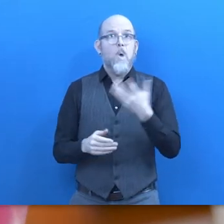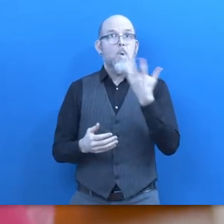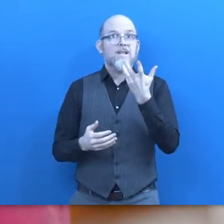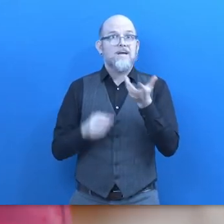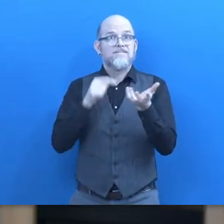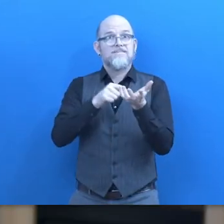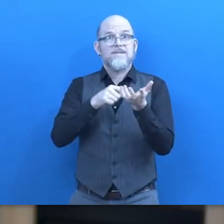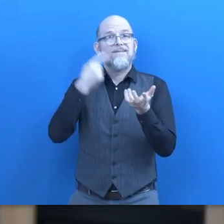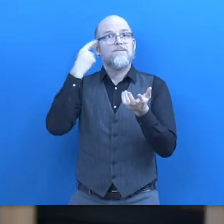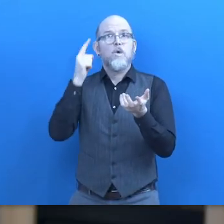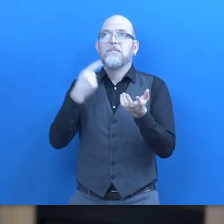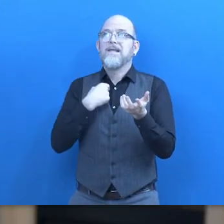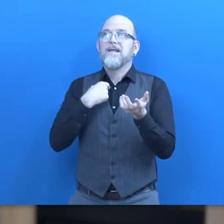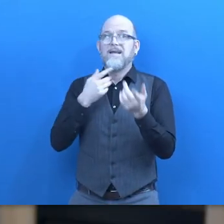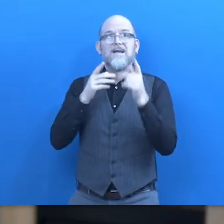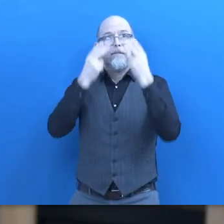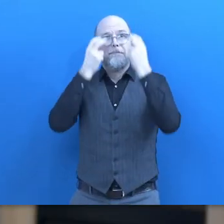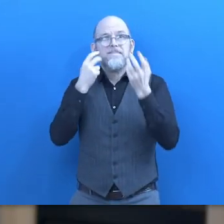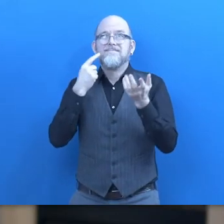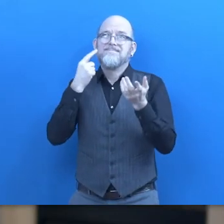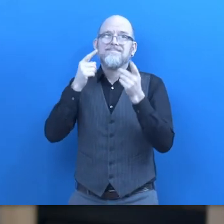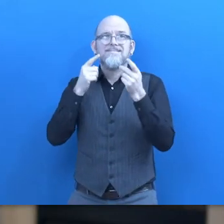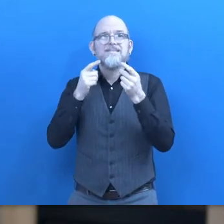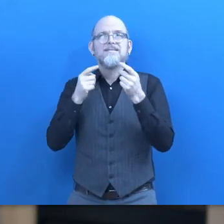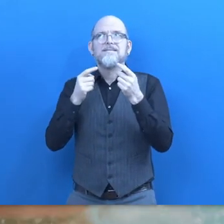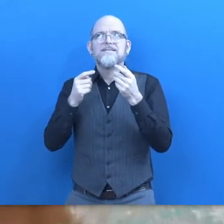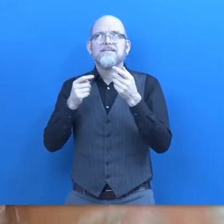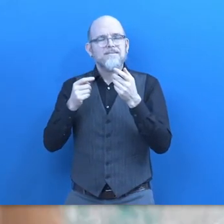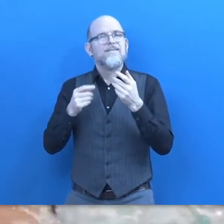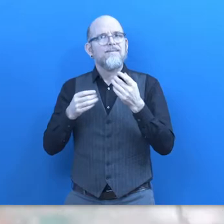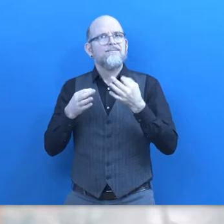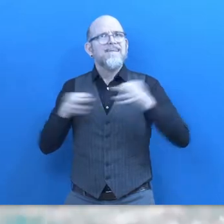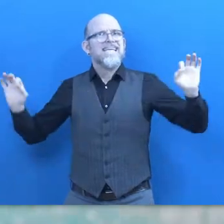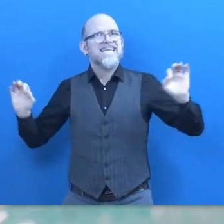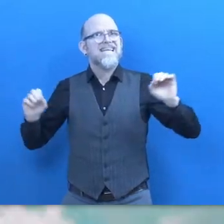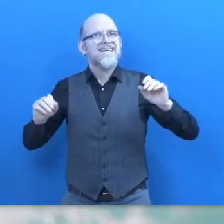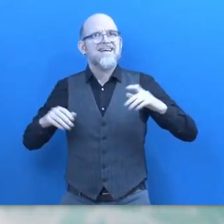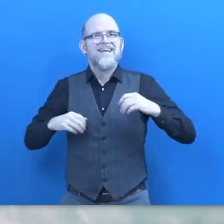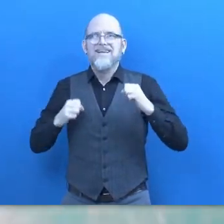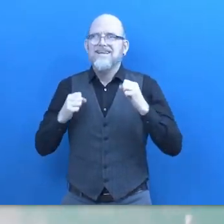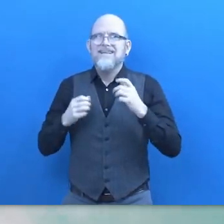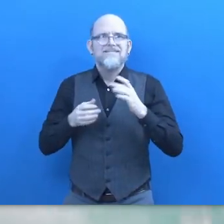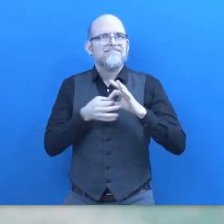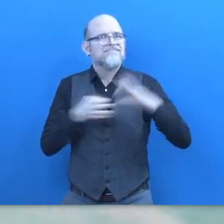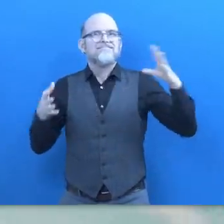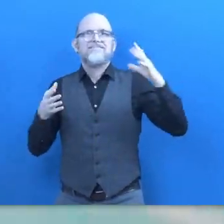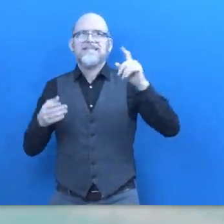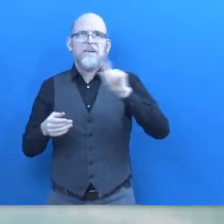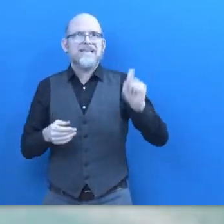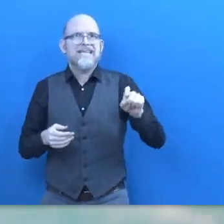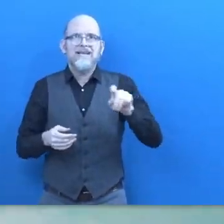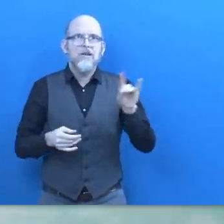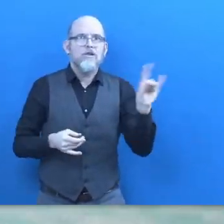impaired is freedom because it's the one time of day that I don't need the assistance of a dog or a cane or another person